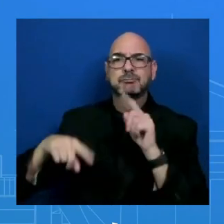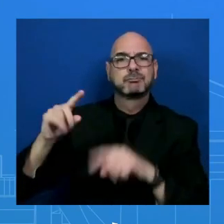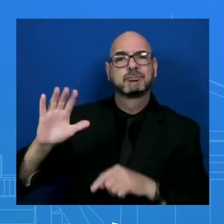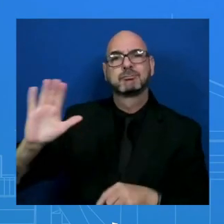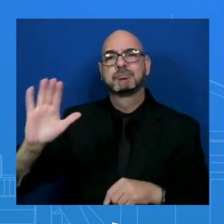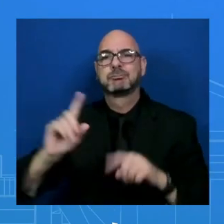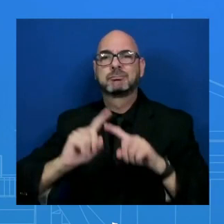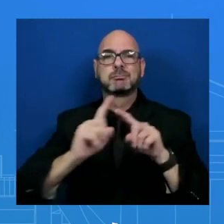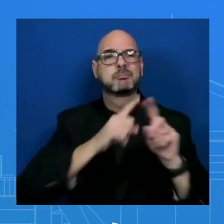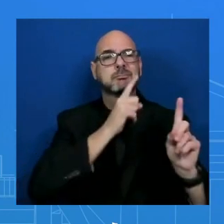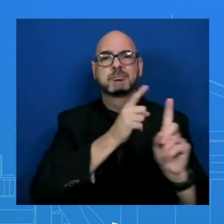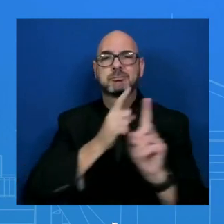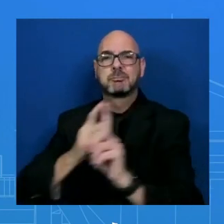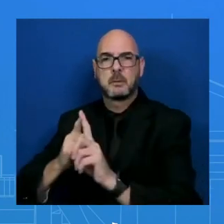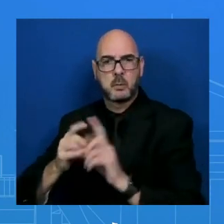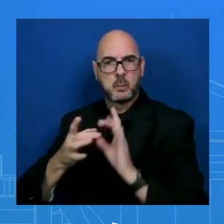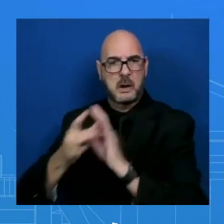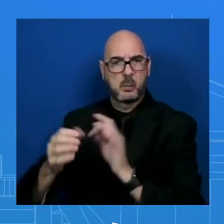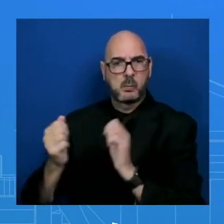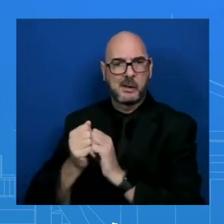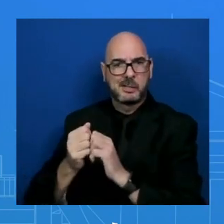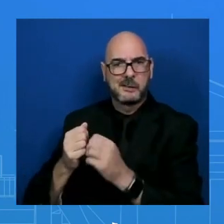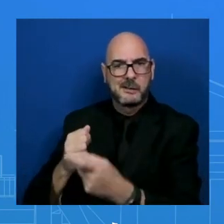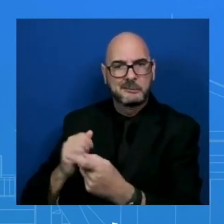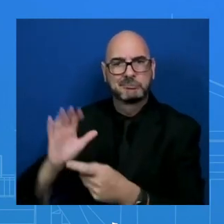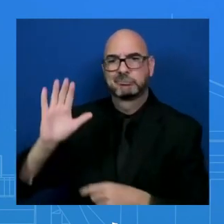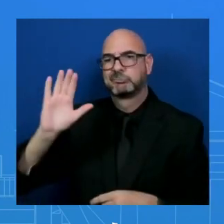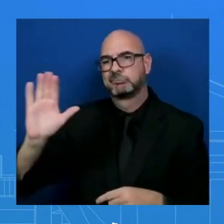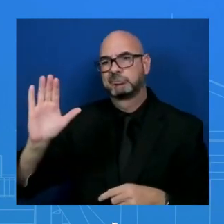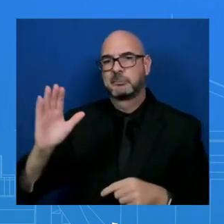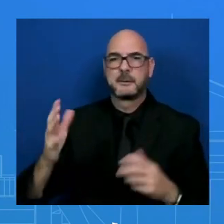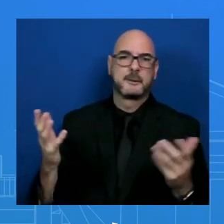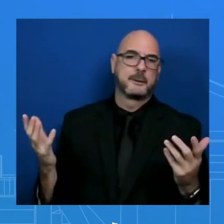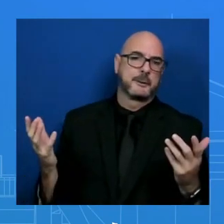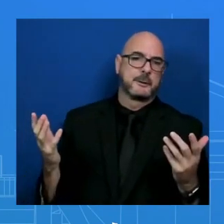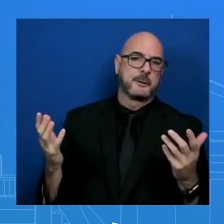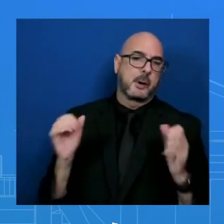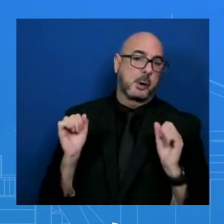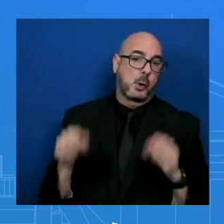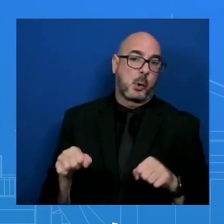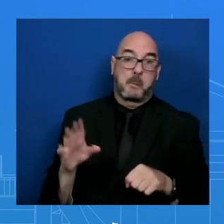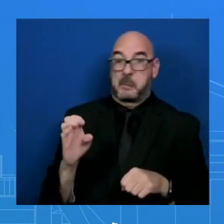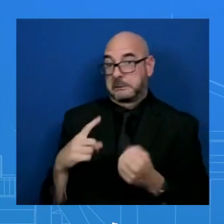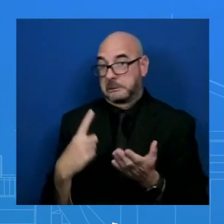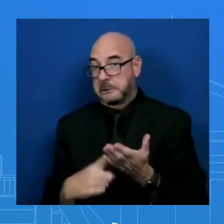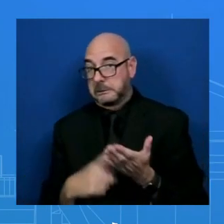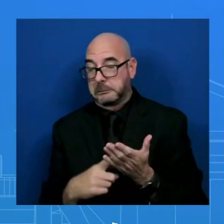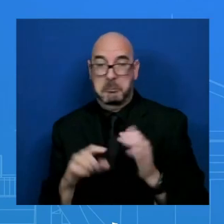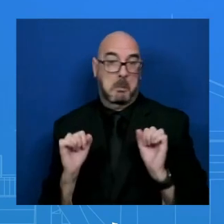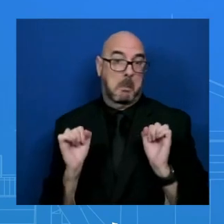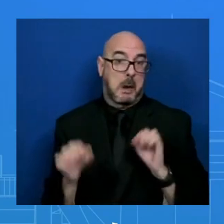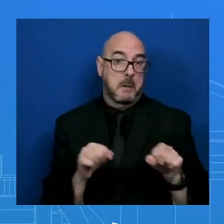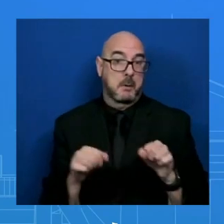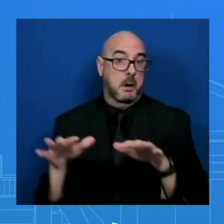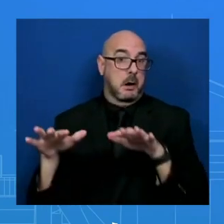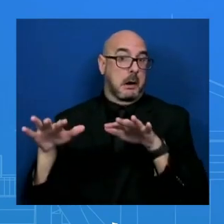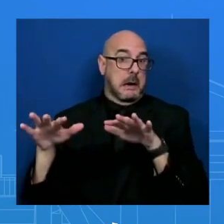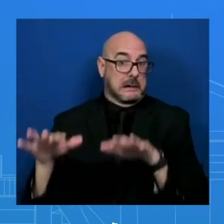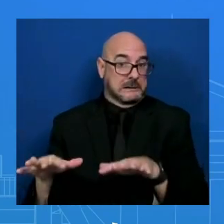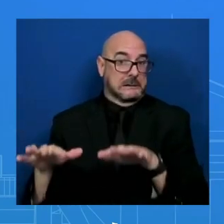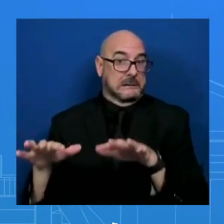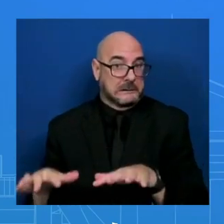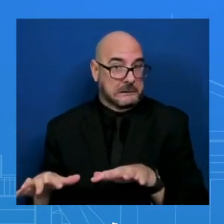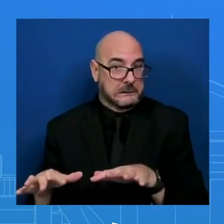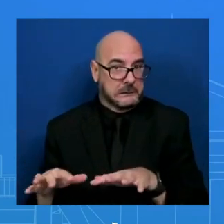-Palestinian file. Normalization will be one of the topics on the agenda, but it's not the main thrust of this trip. And like I said